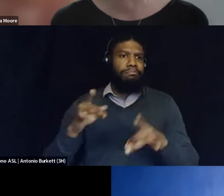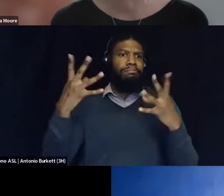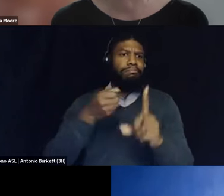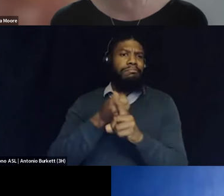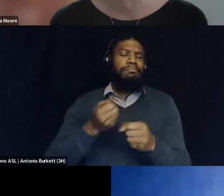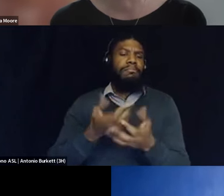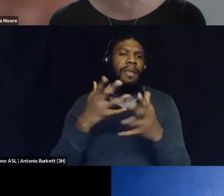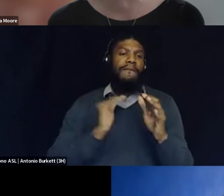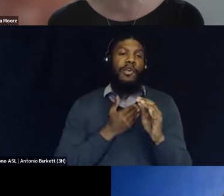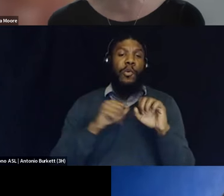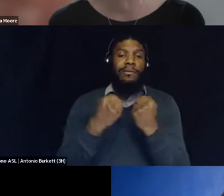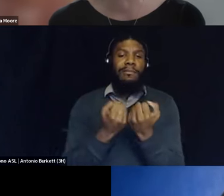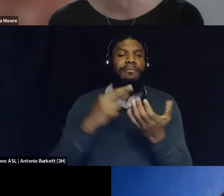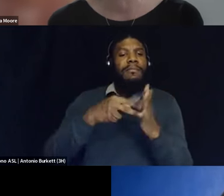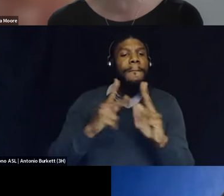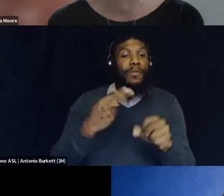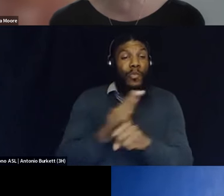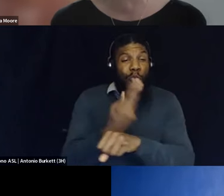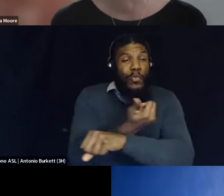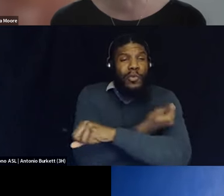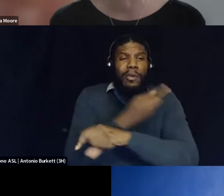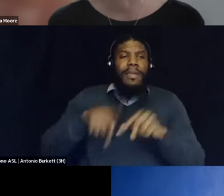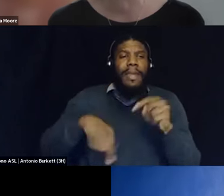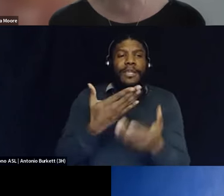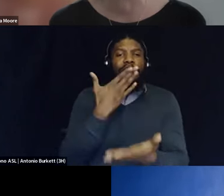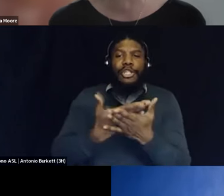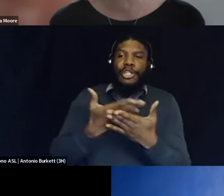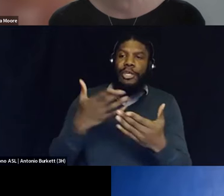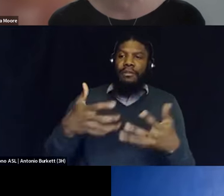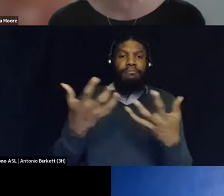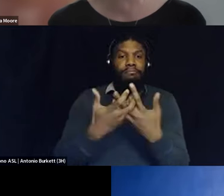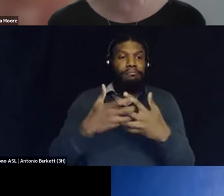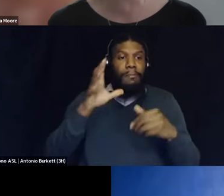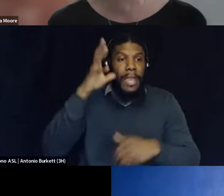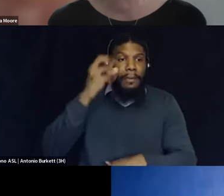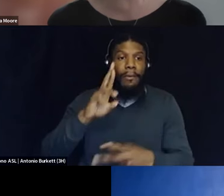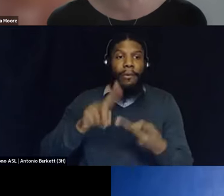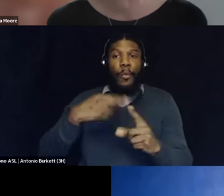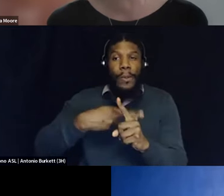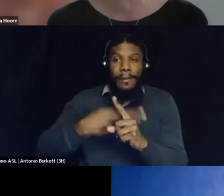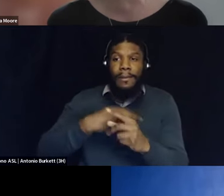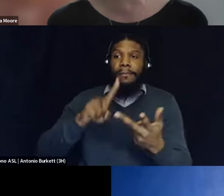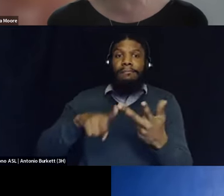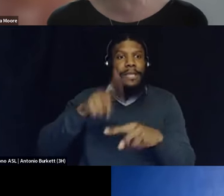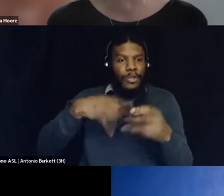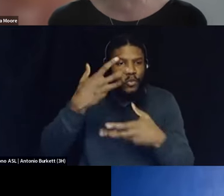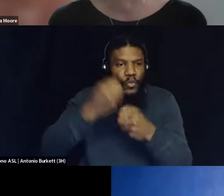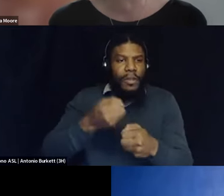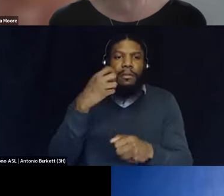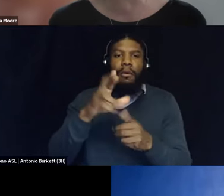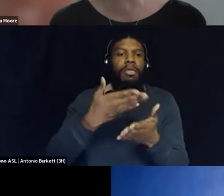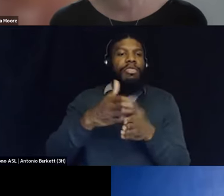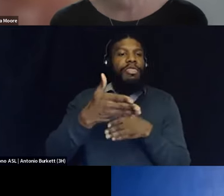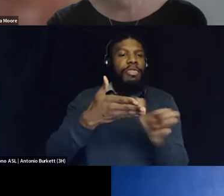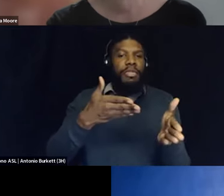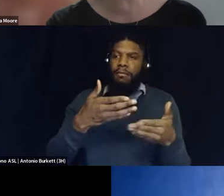who use drugs can't be good parents or tenants or can't be trusted or are underserving for whatever